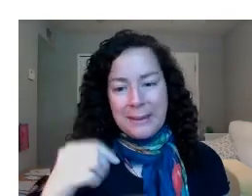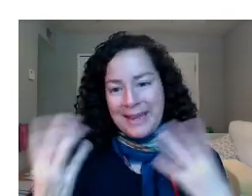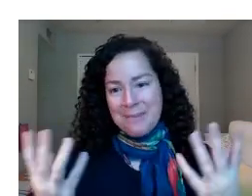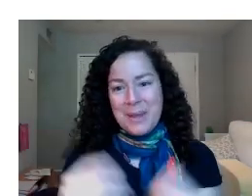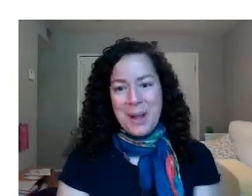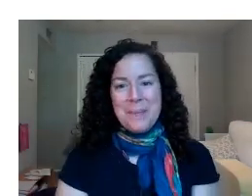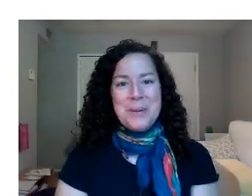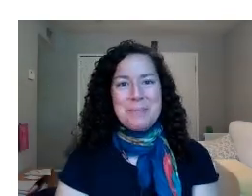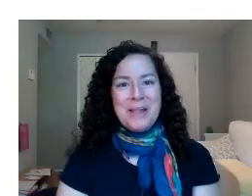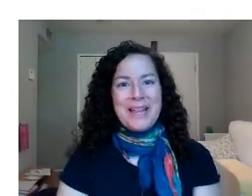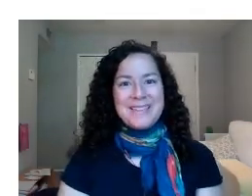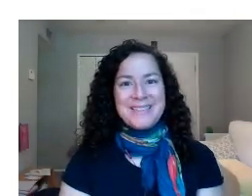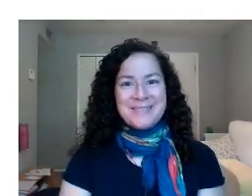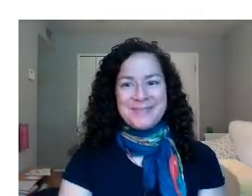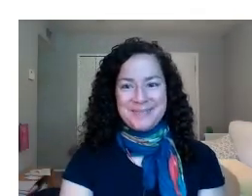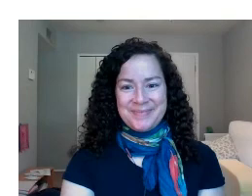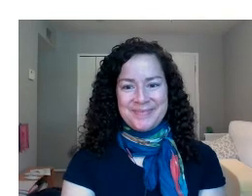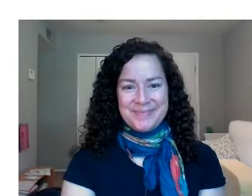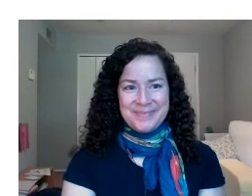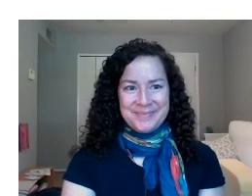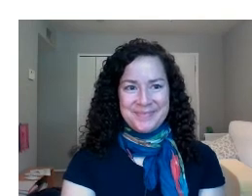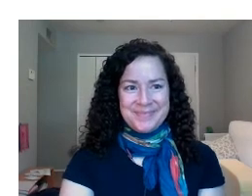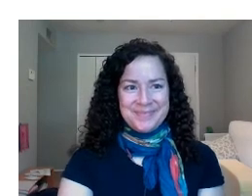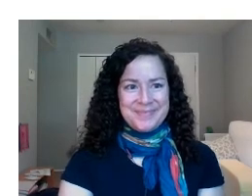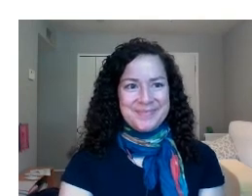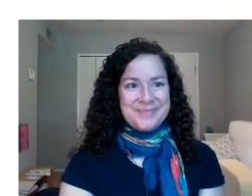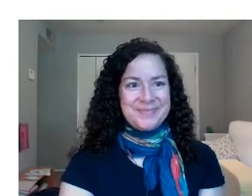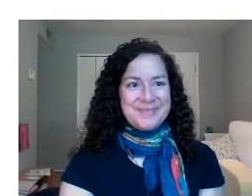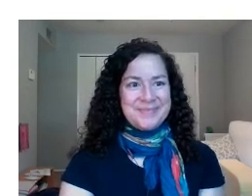seeds that can become a new plant. widen the to or salmon. We We